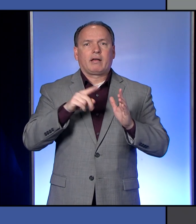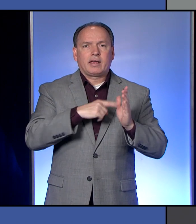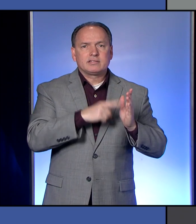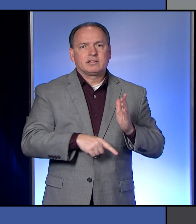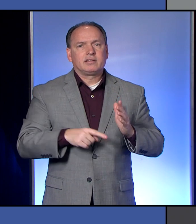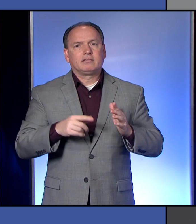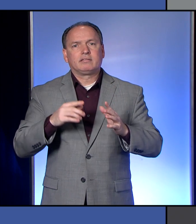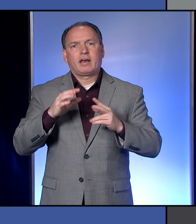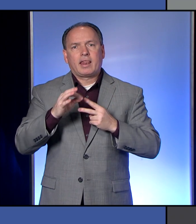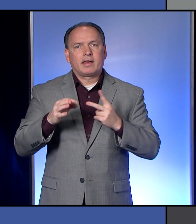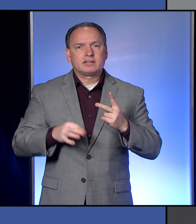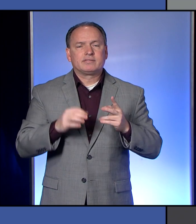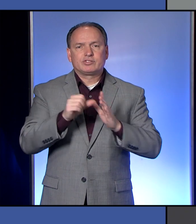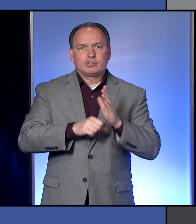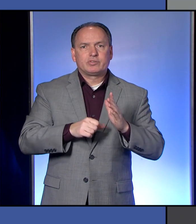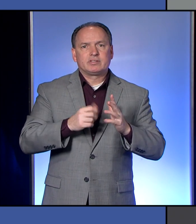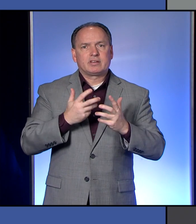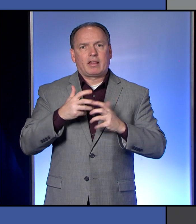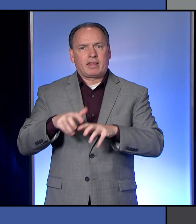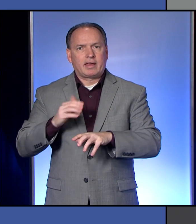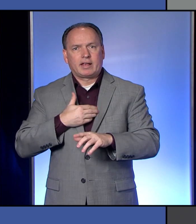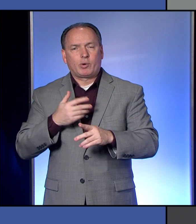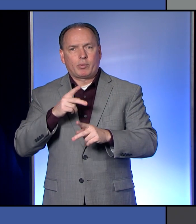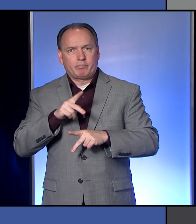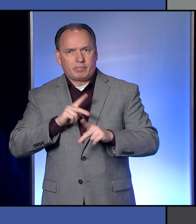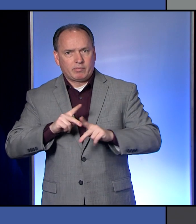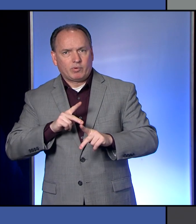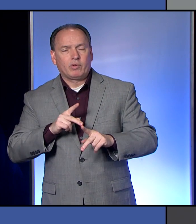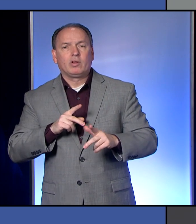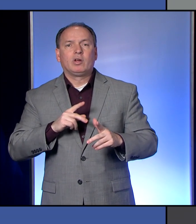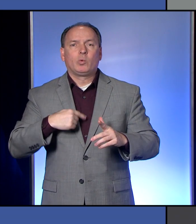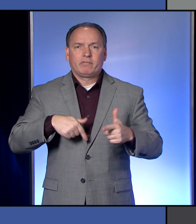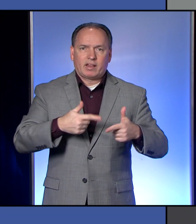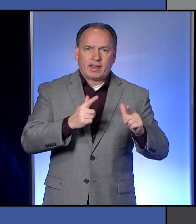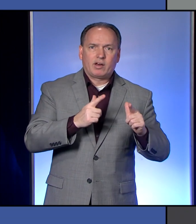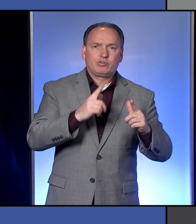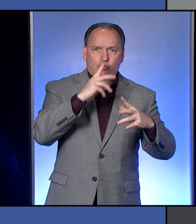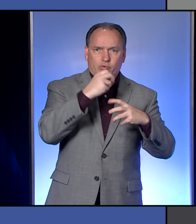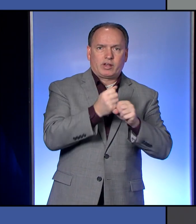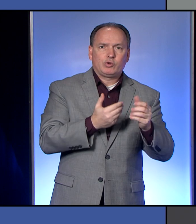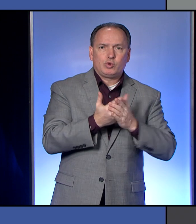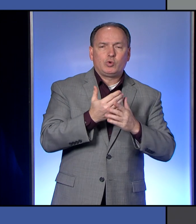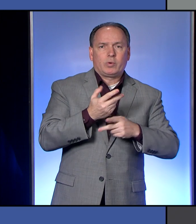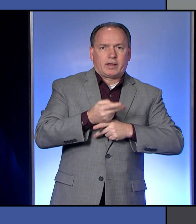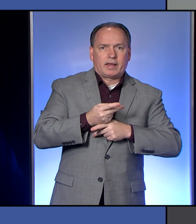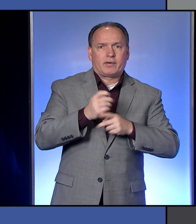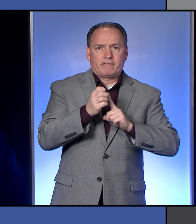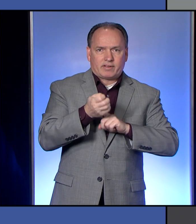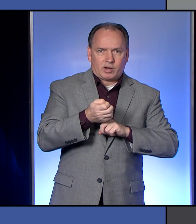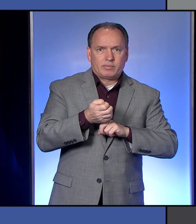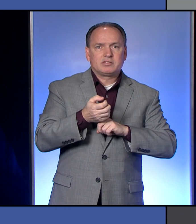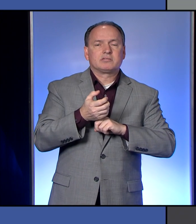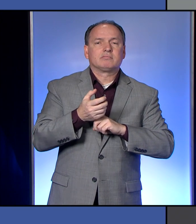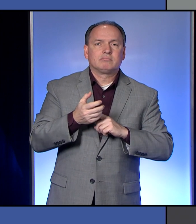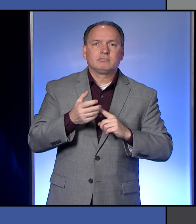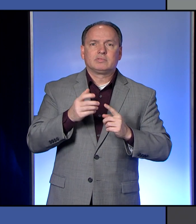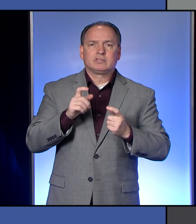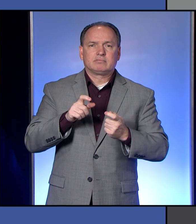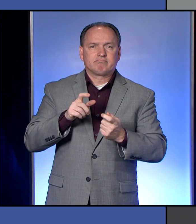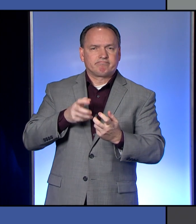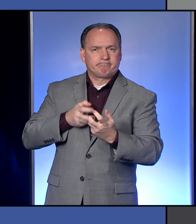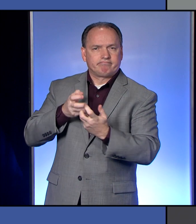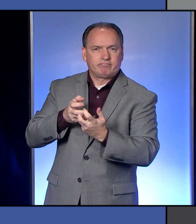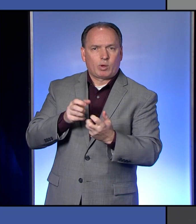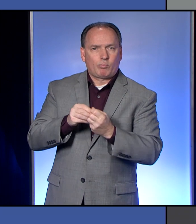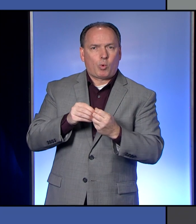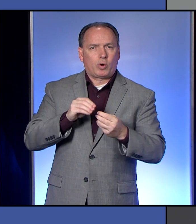personnel, we have really been able to create new care environments, which speak much more to